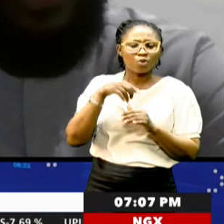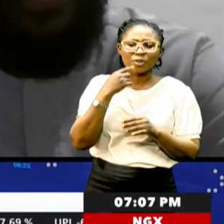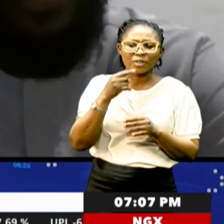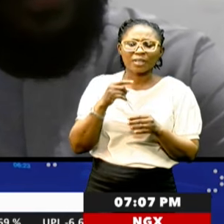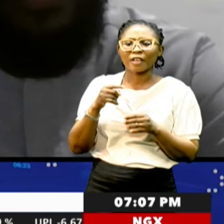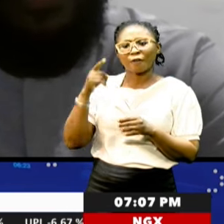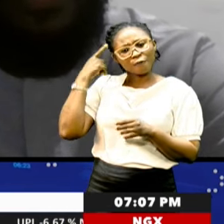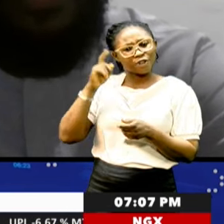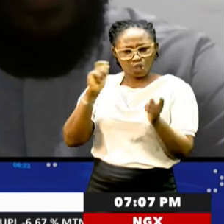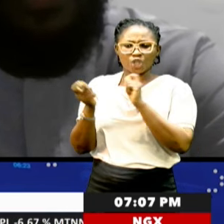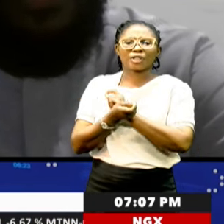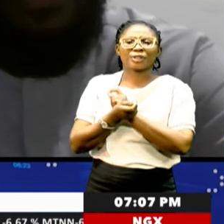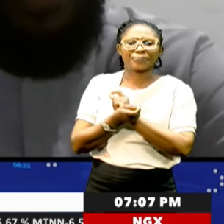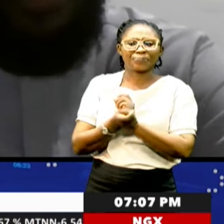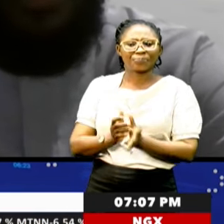the switch?